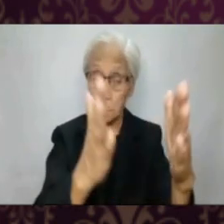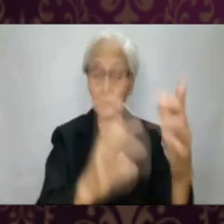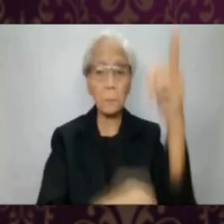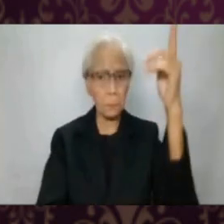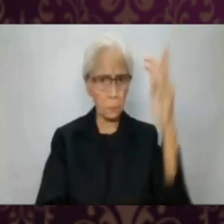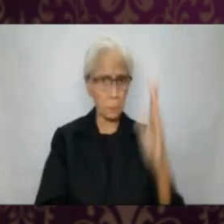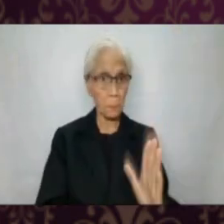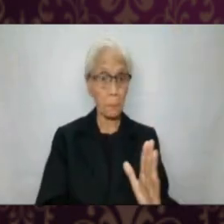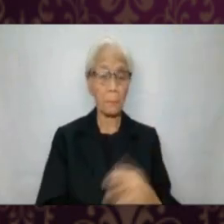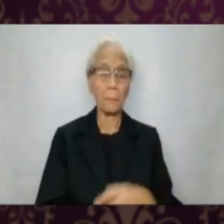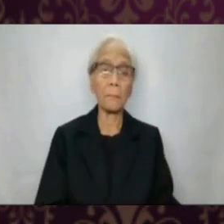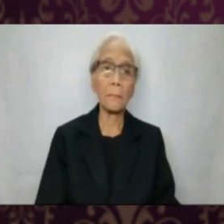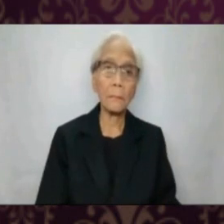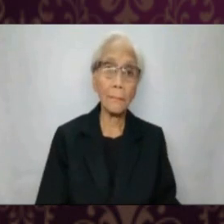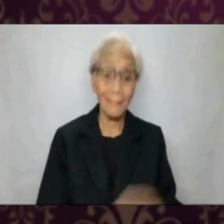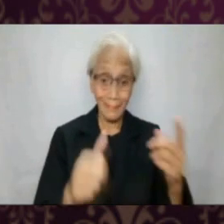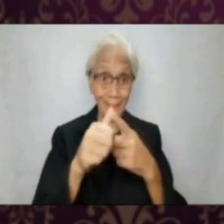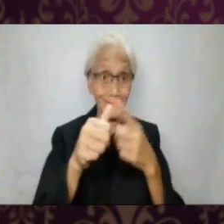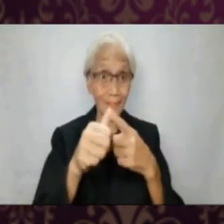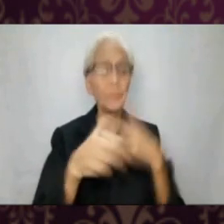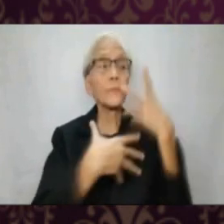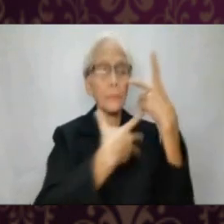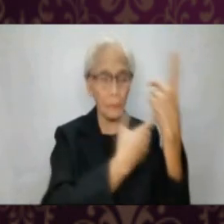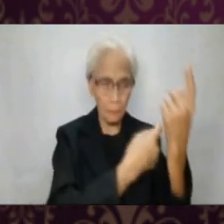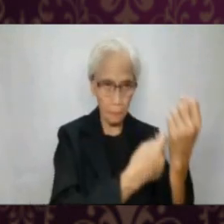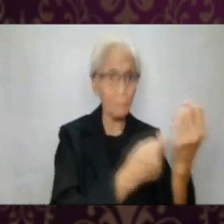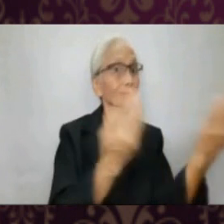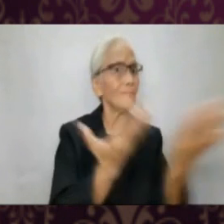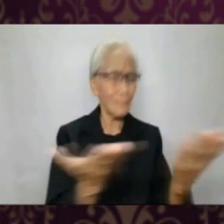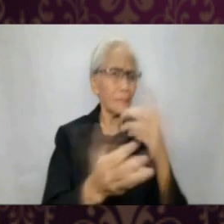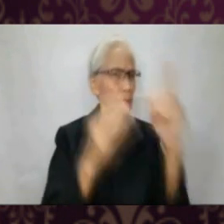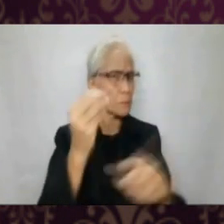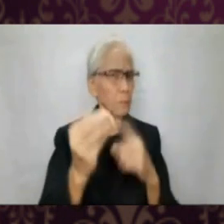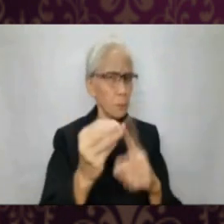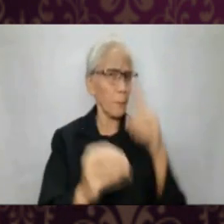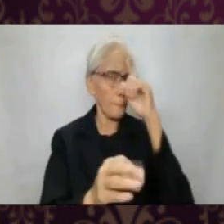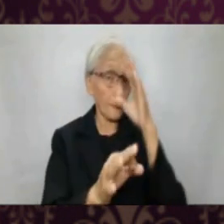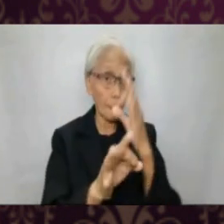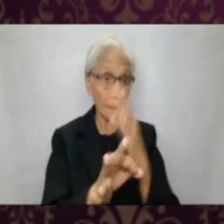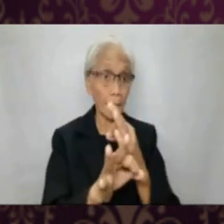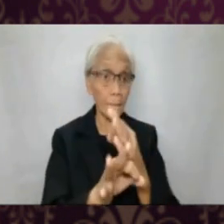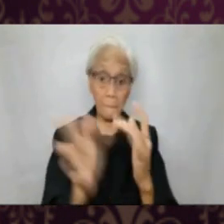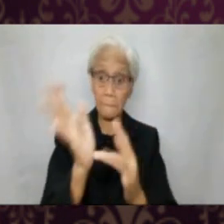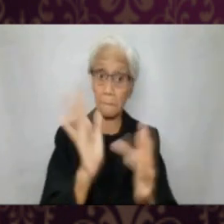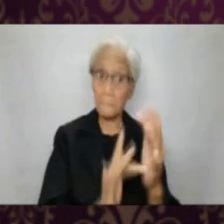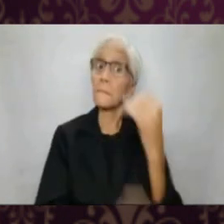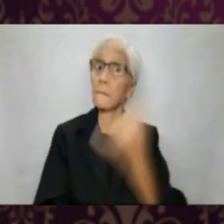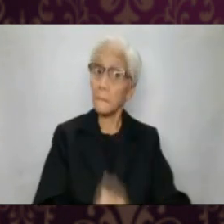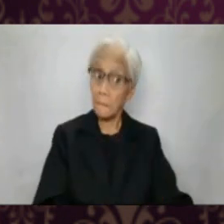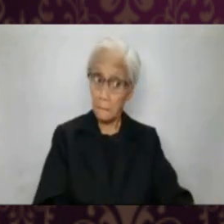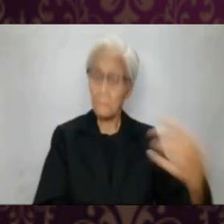of the following. Number one, trust. This is about faith.